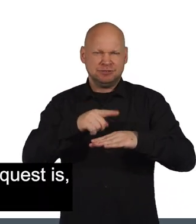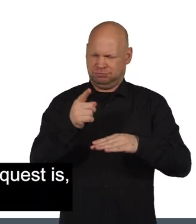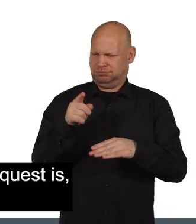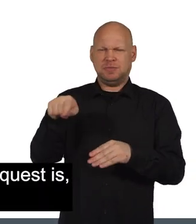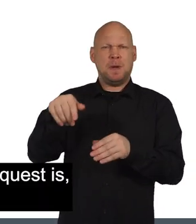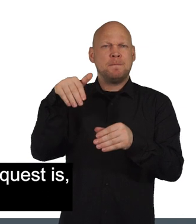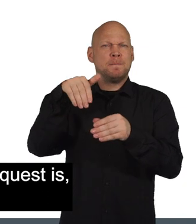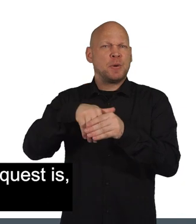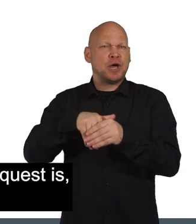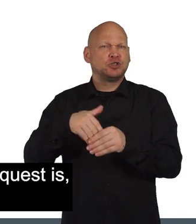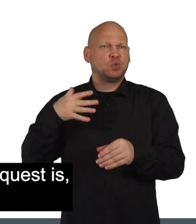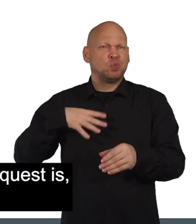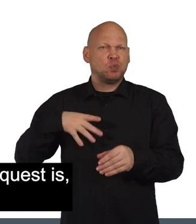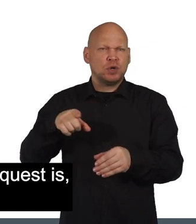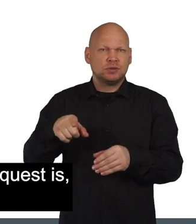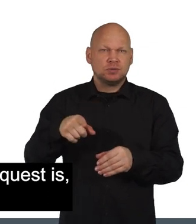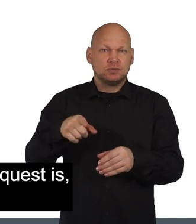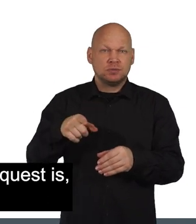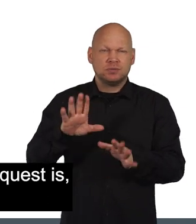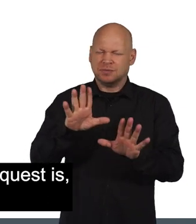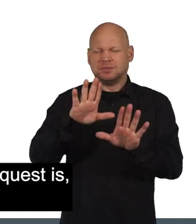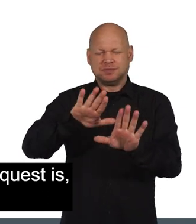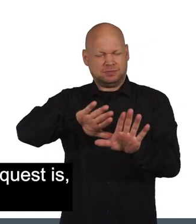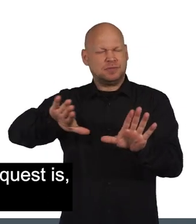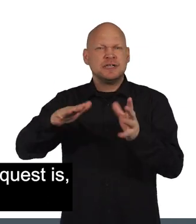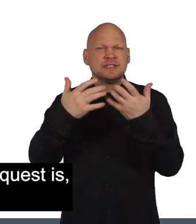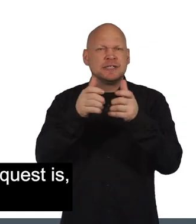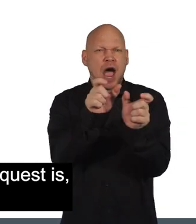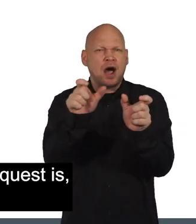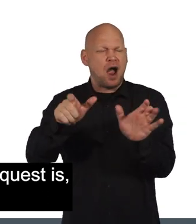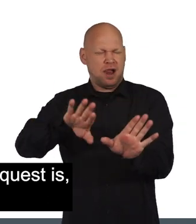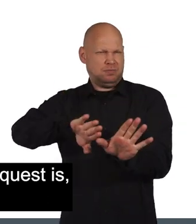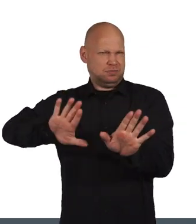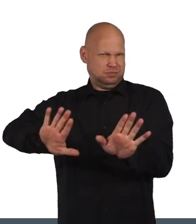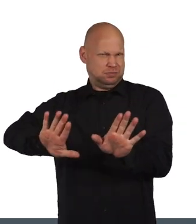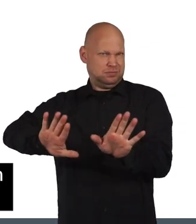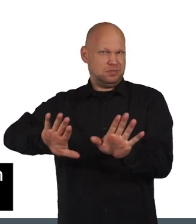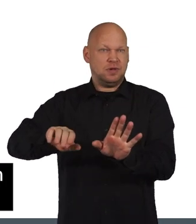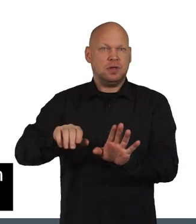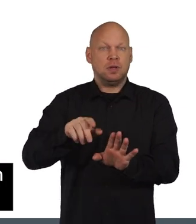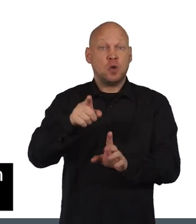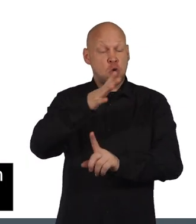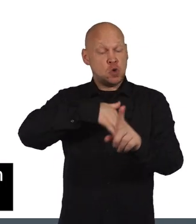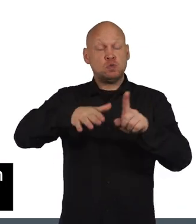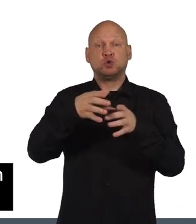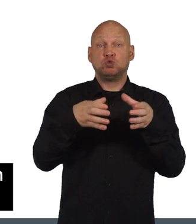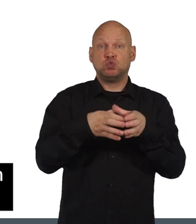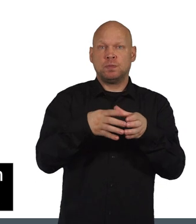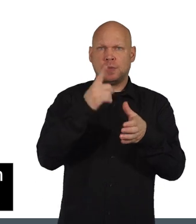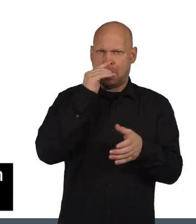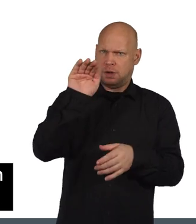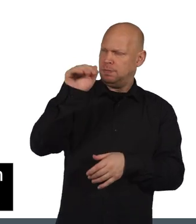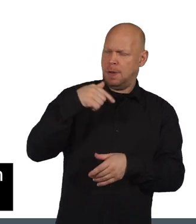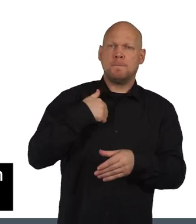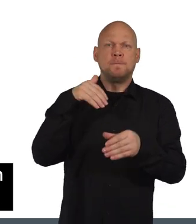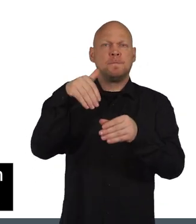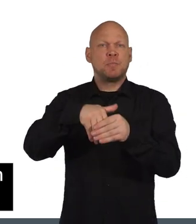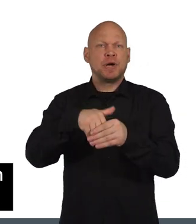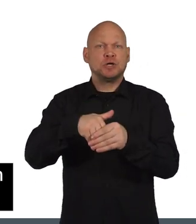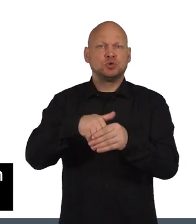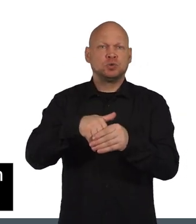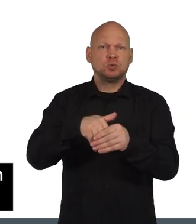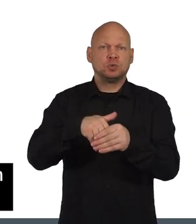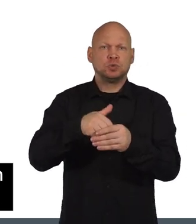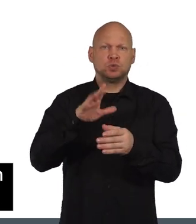of what a participation request is, and ignore the technical terms for now, a community group can make a participation